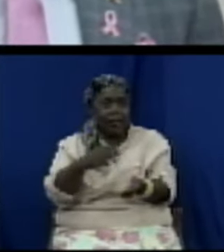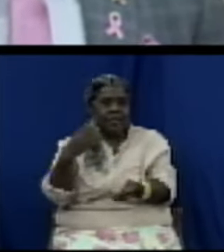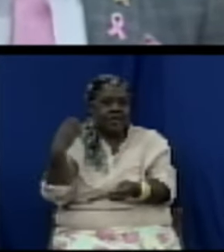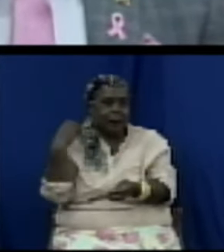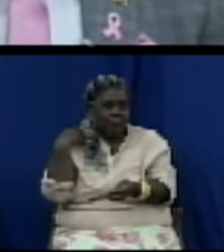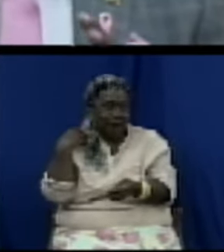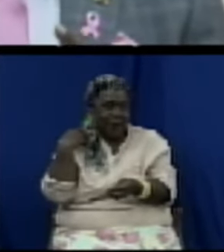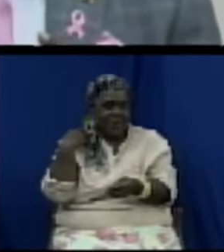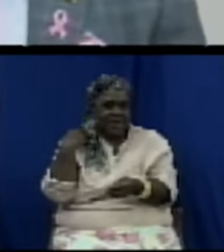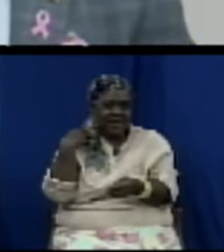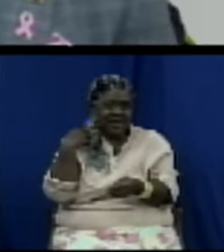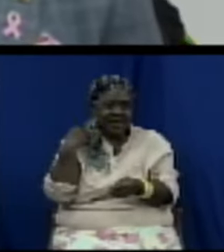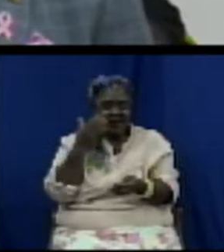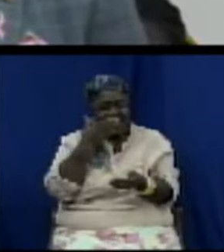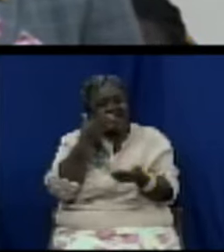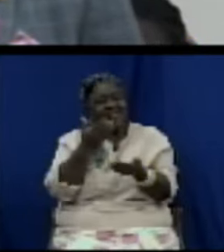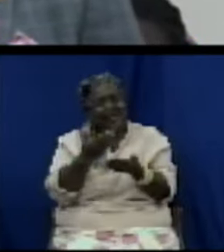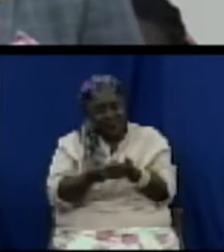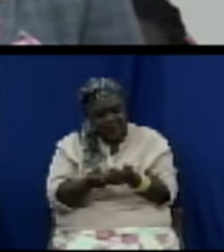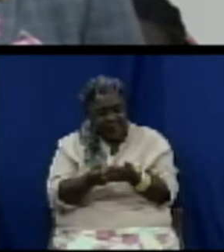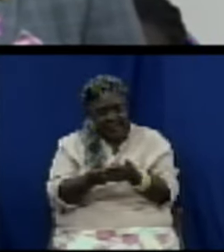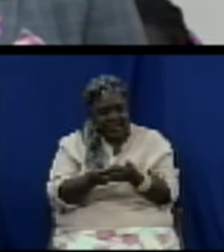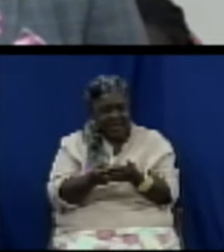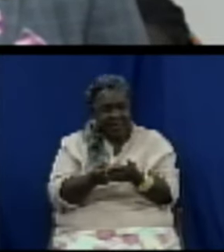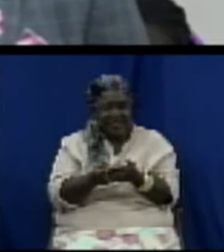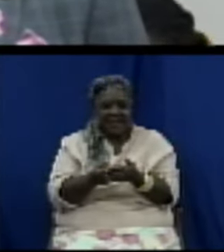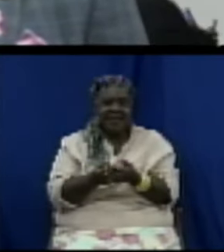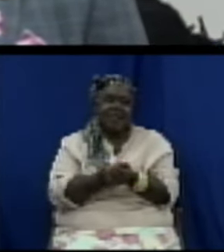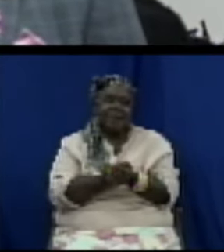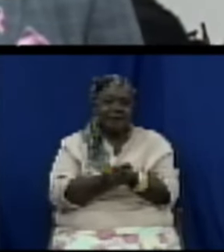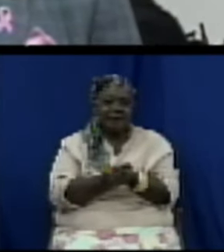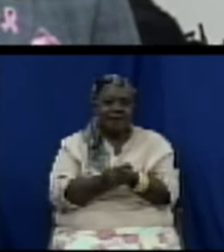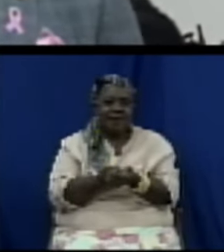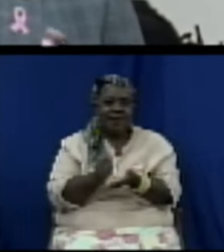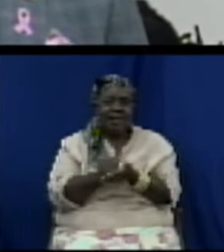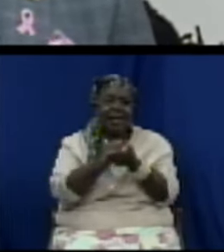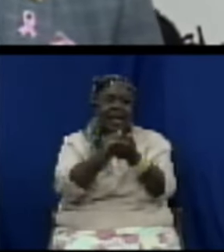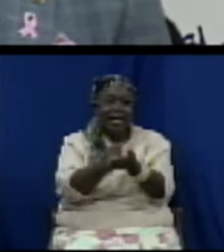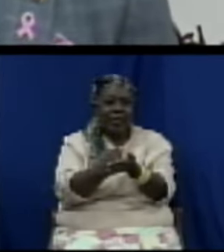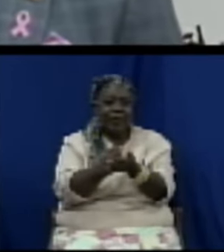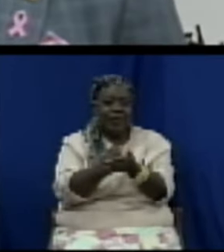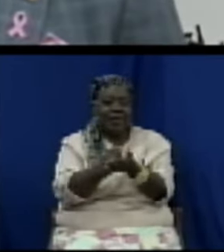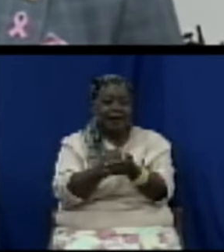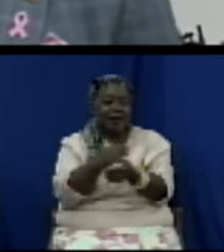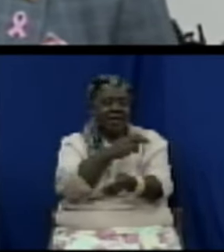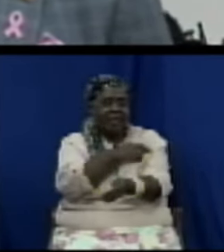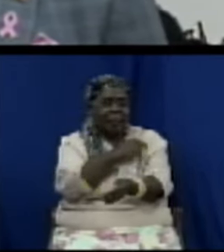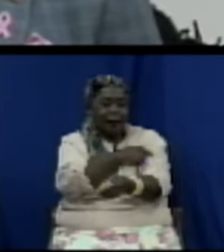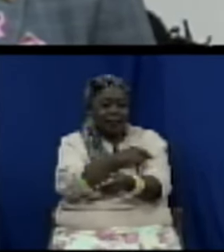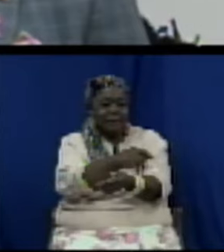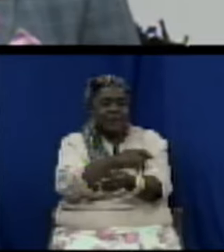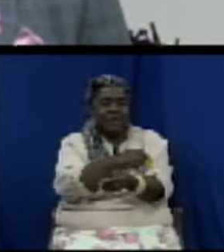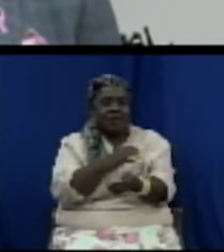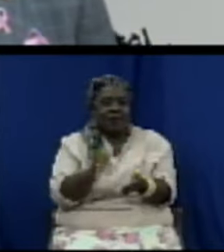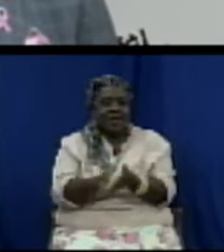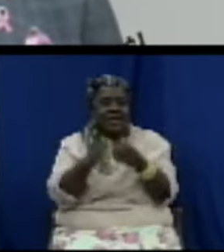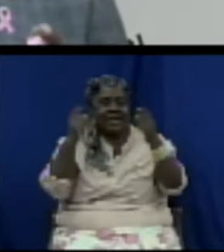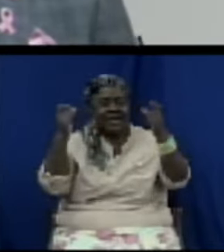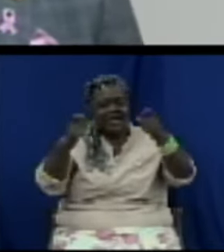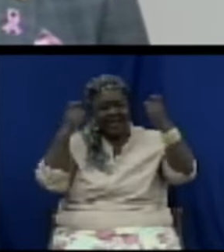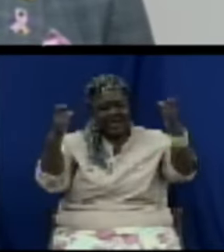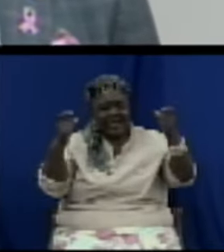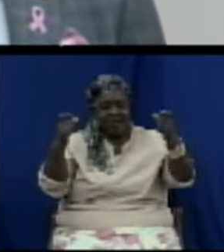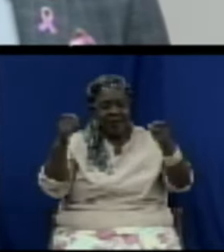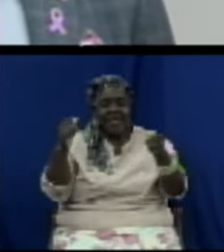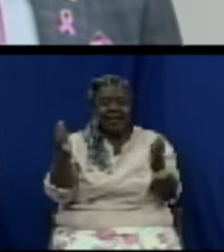the best scenario to manage the different wards at the hospital. And at this time, I want to congratulate the six nurses who have gotten, they went through